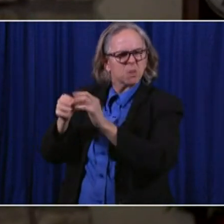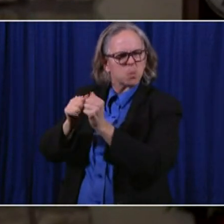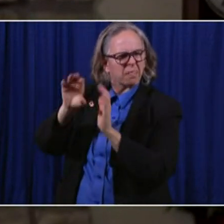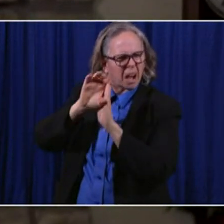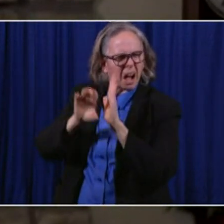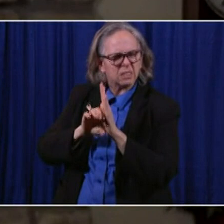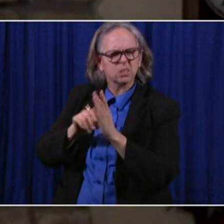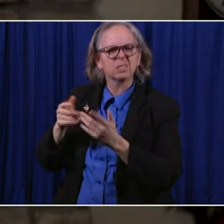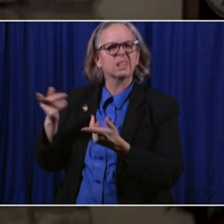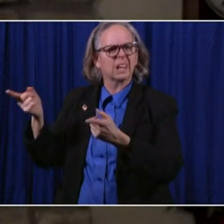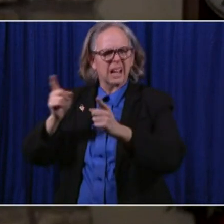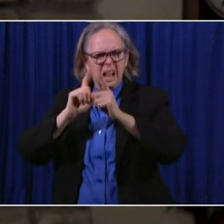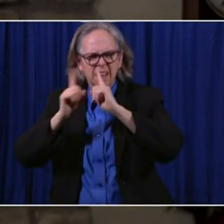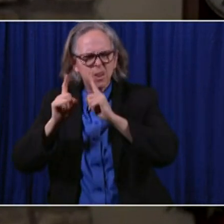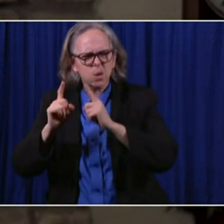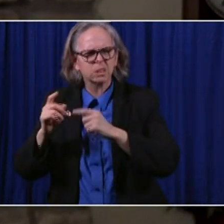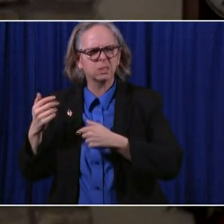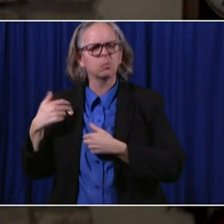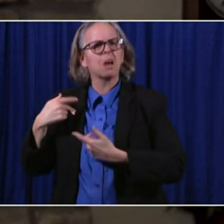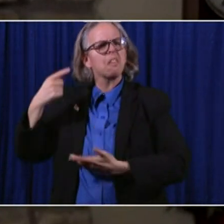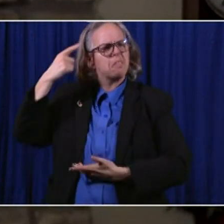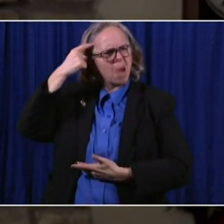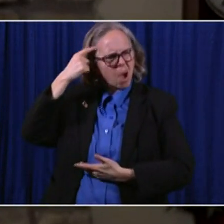that Fran and thought was very,